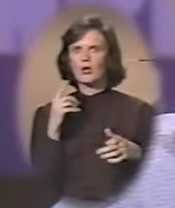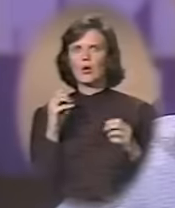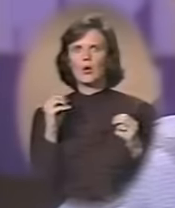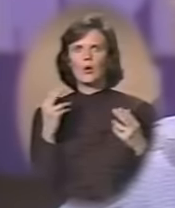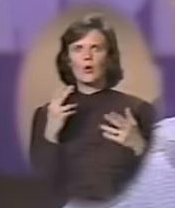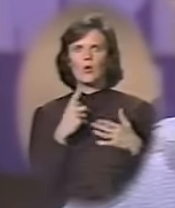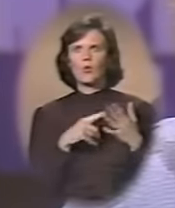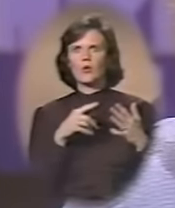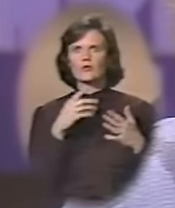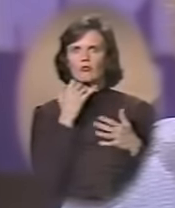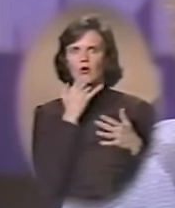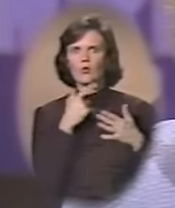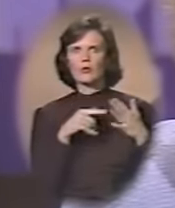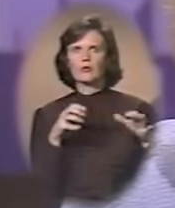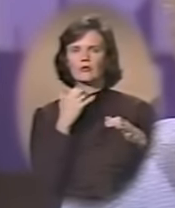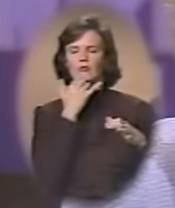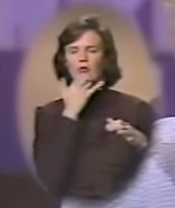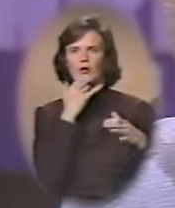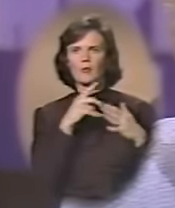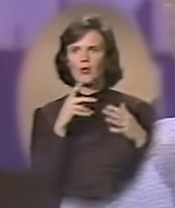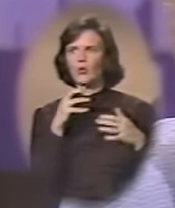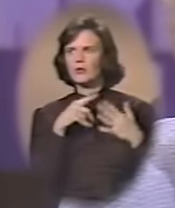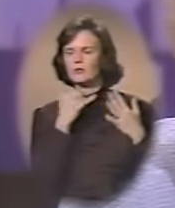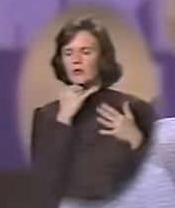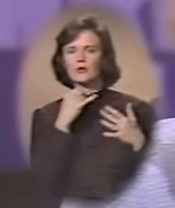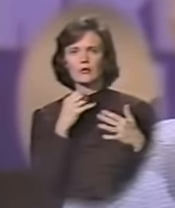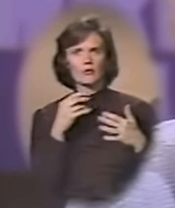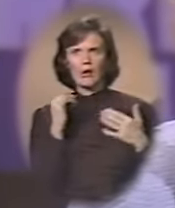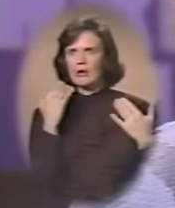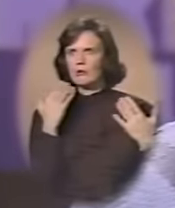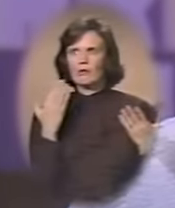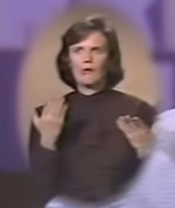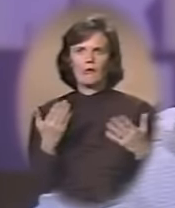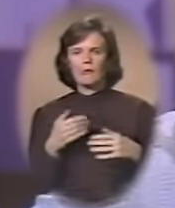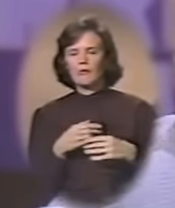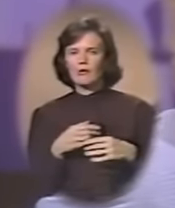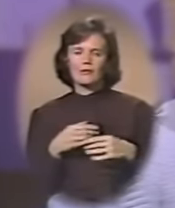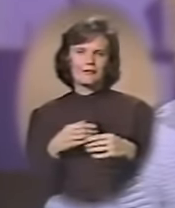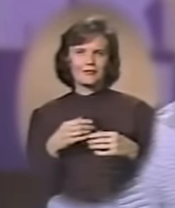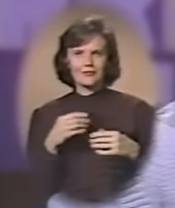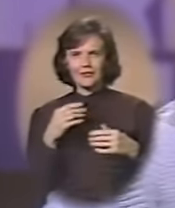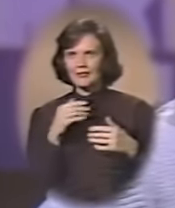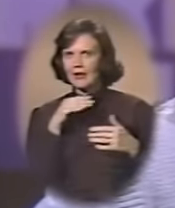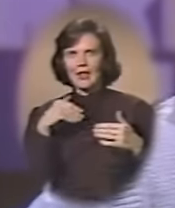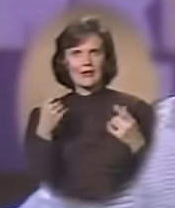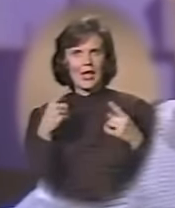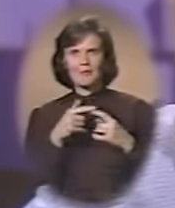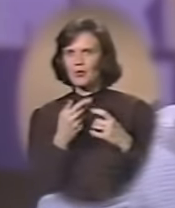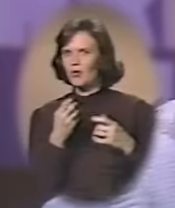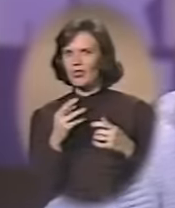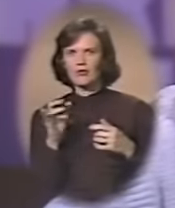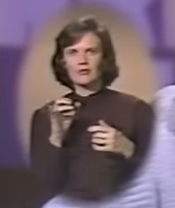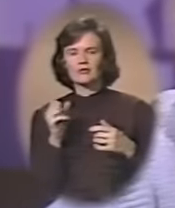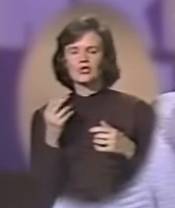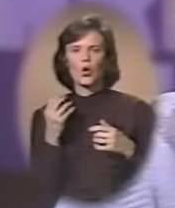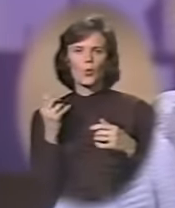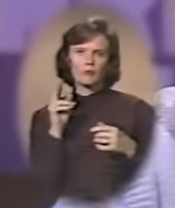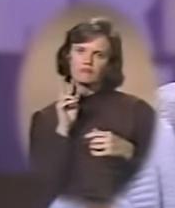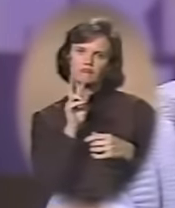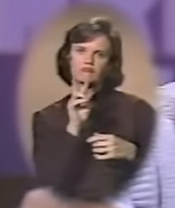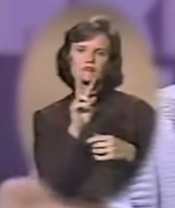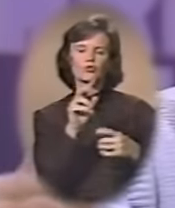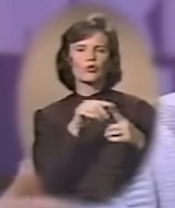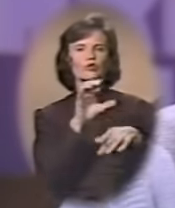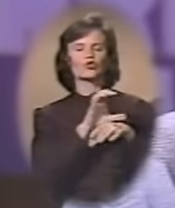what's the matter? What have we got? said, Pearl, what's the matter? She said, I don't know. Because this hadn't happened with her either. So we went up there.